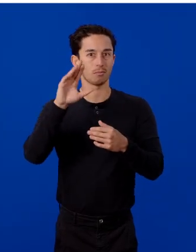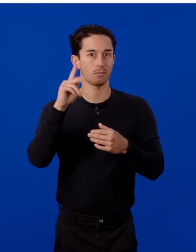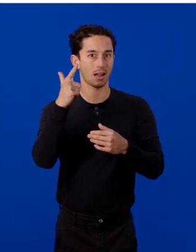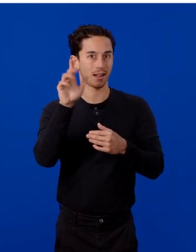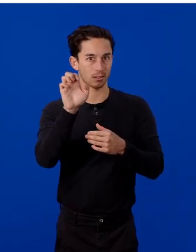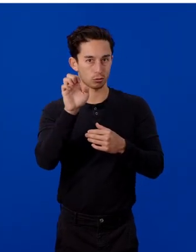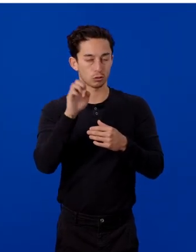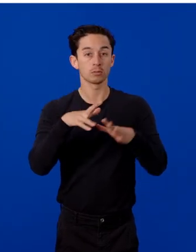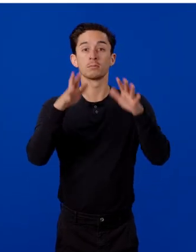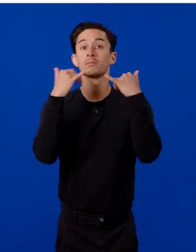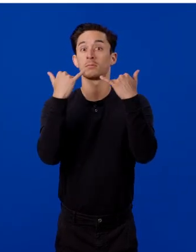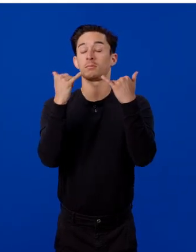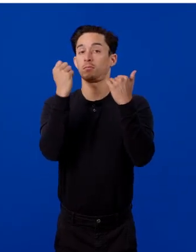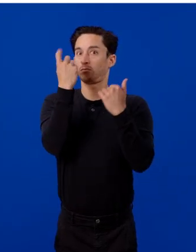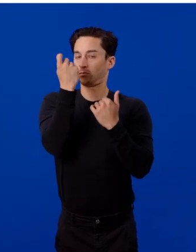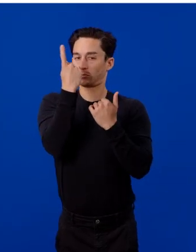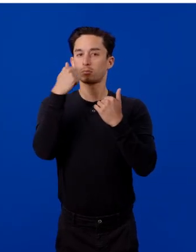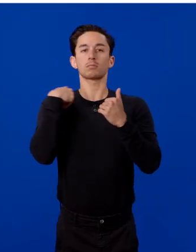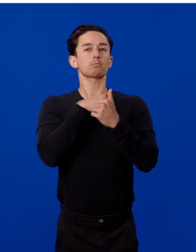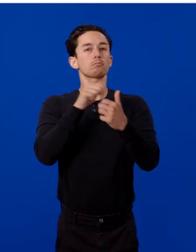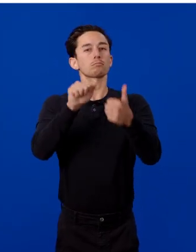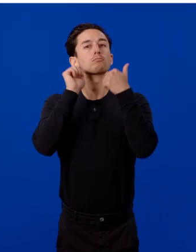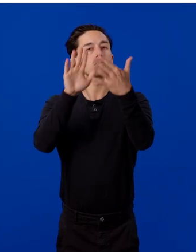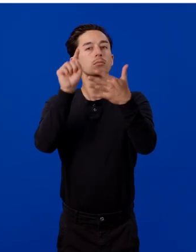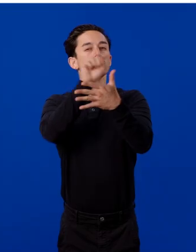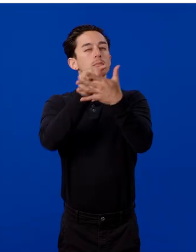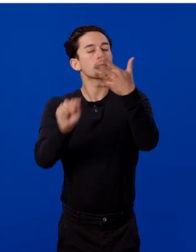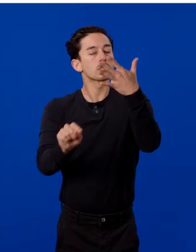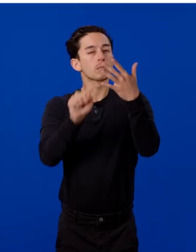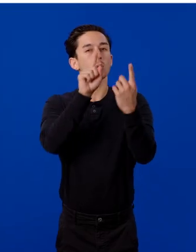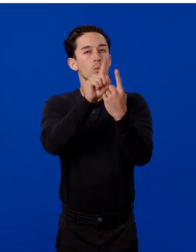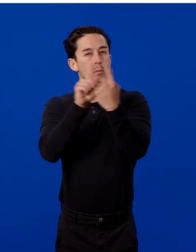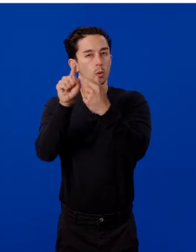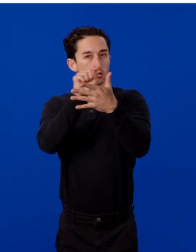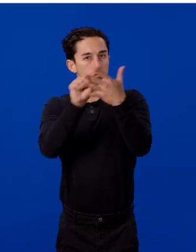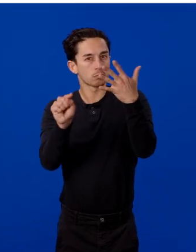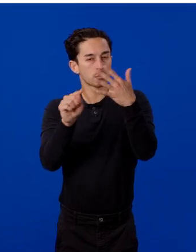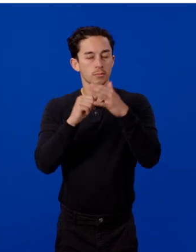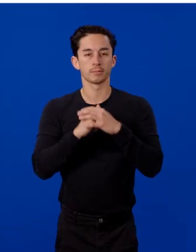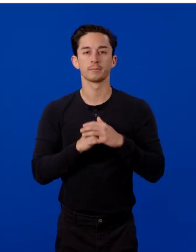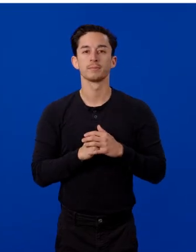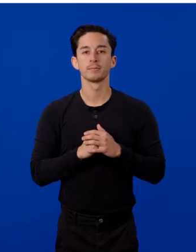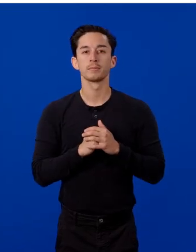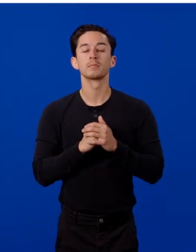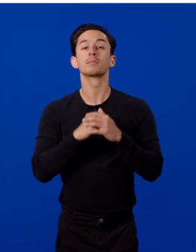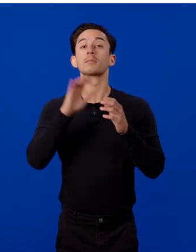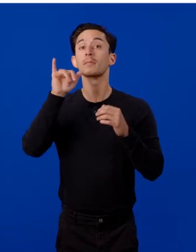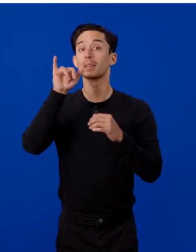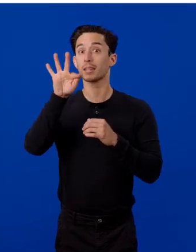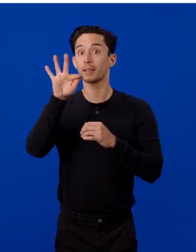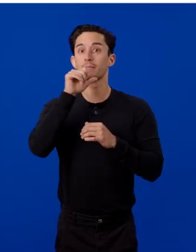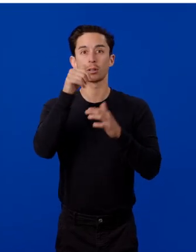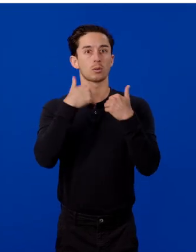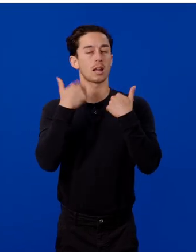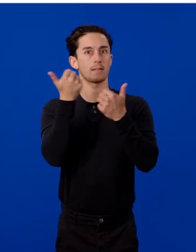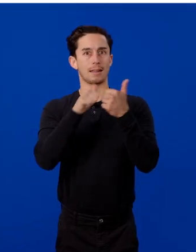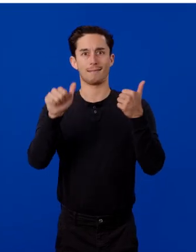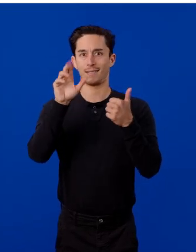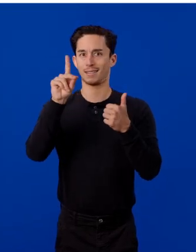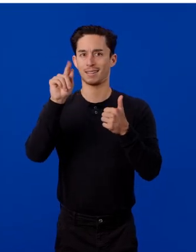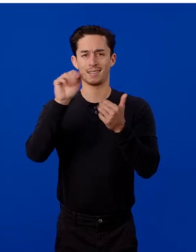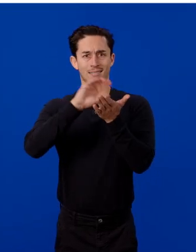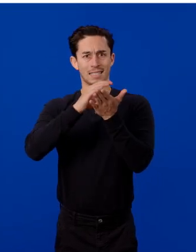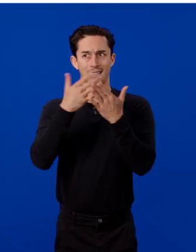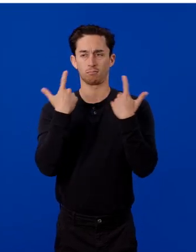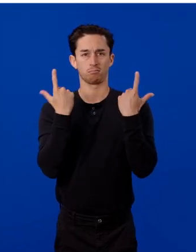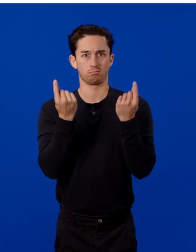Now, let's start addressing these questions one by one. What if I don't have any datasets to start